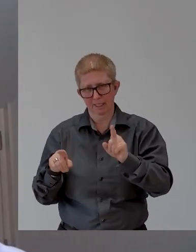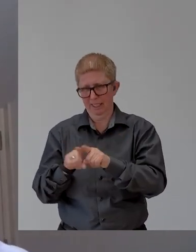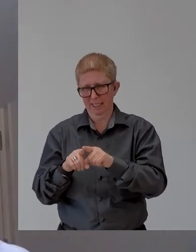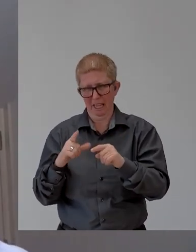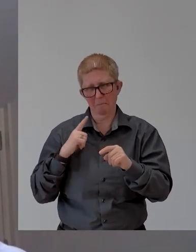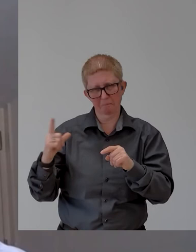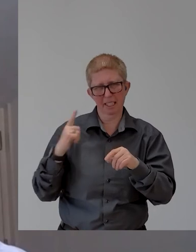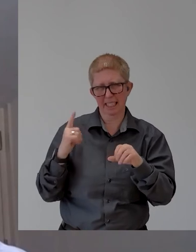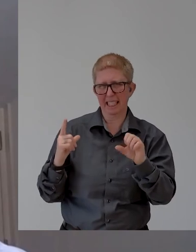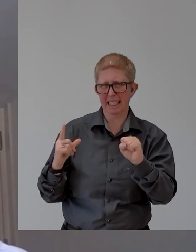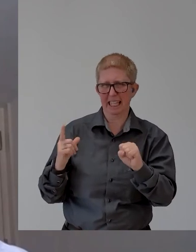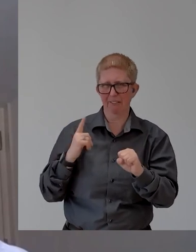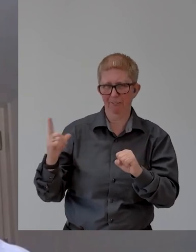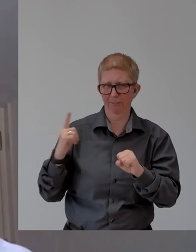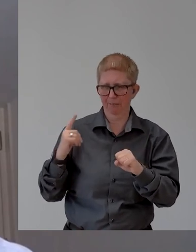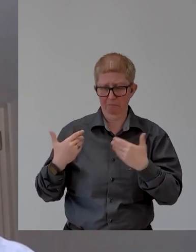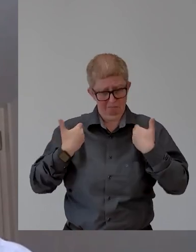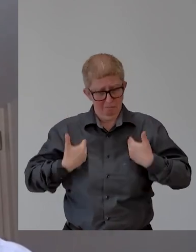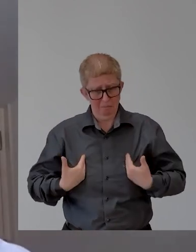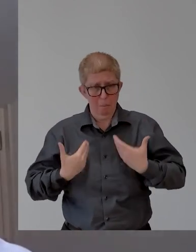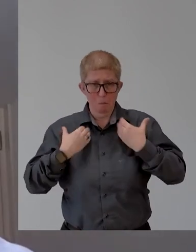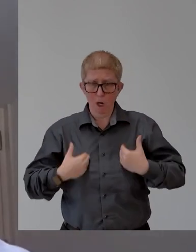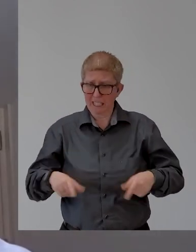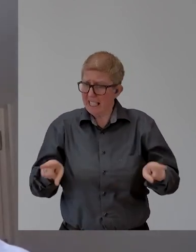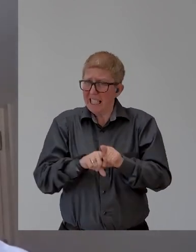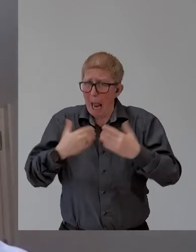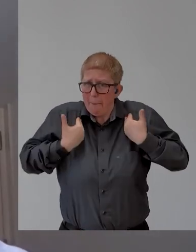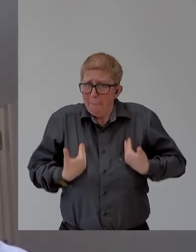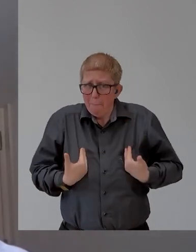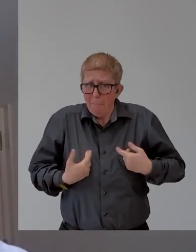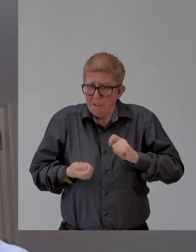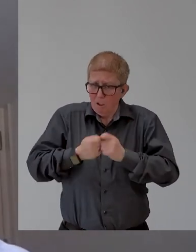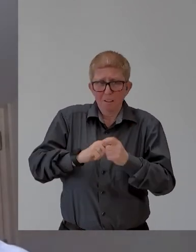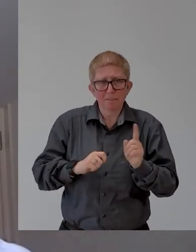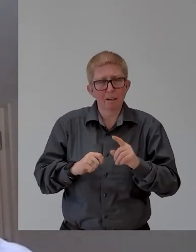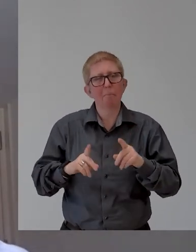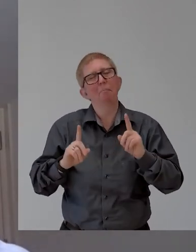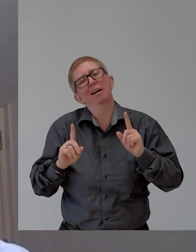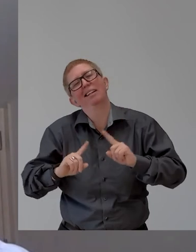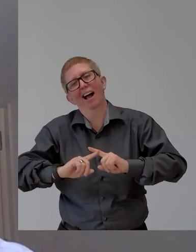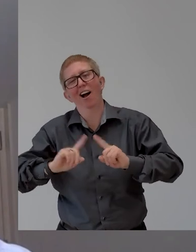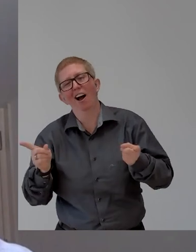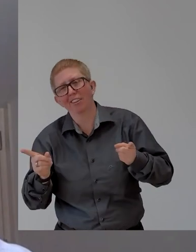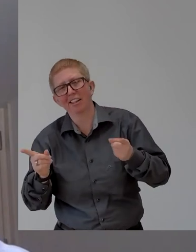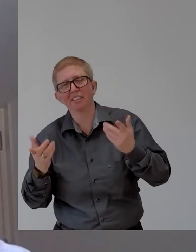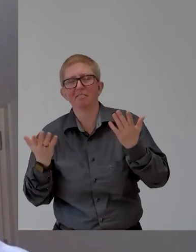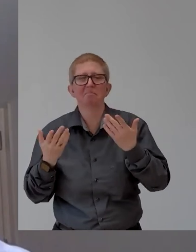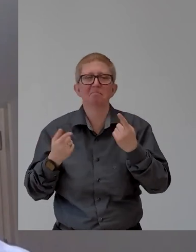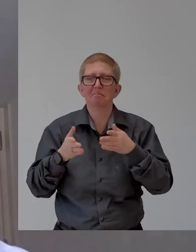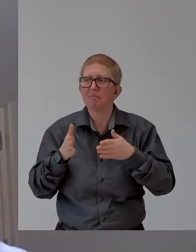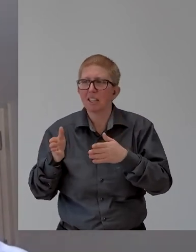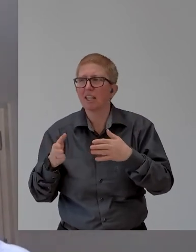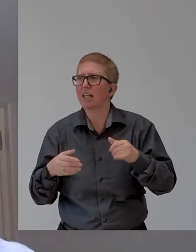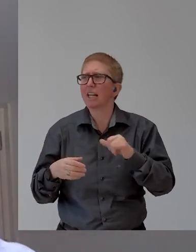at heart. Um, you know, I've got some different passions now that, you know, I want to have a positive